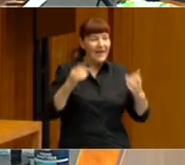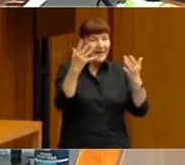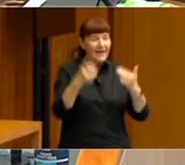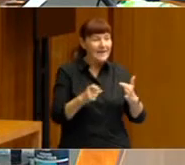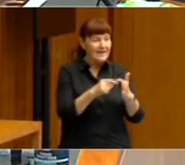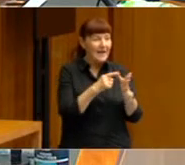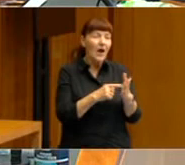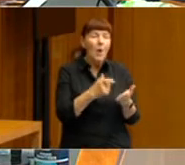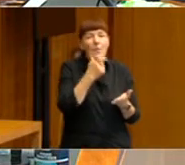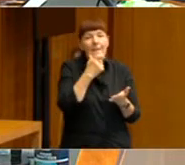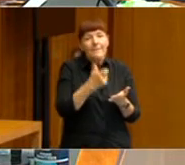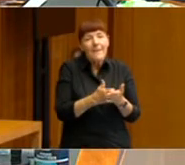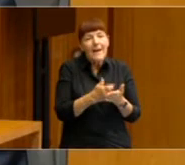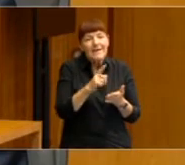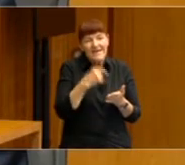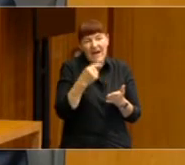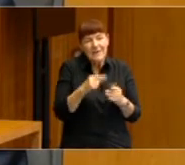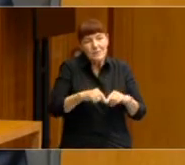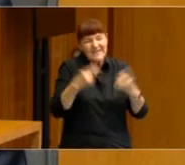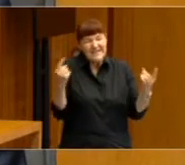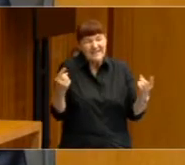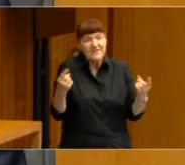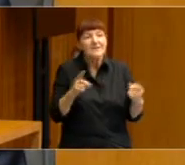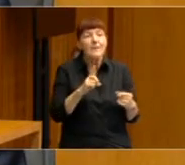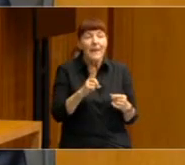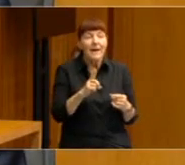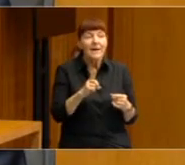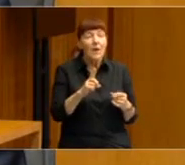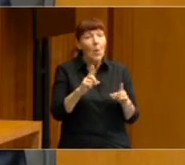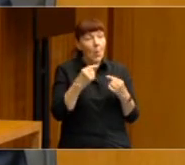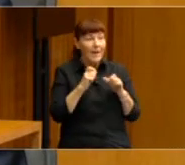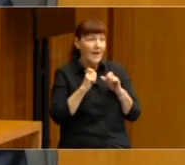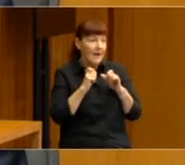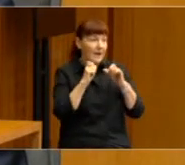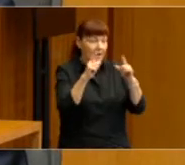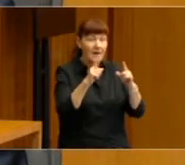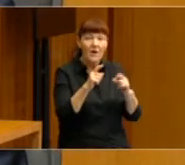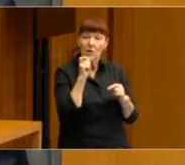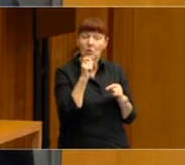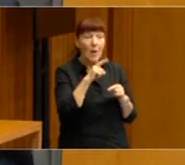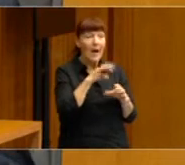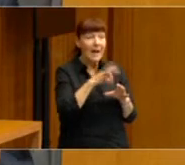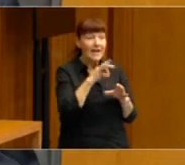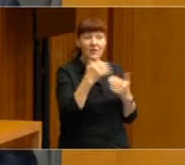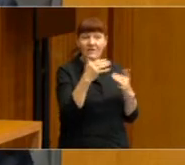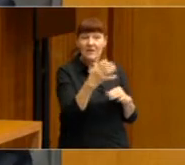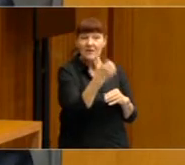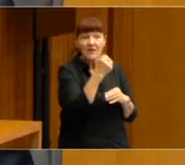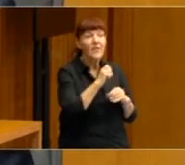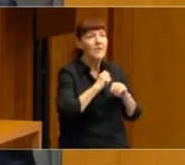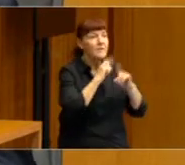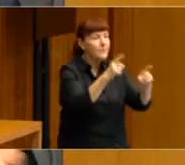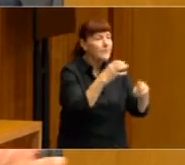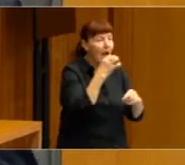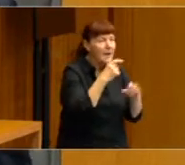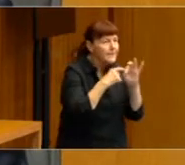was different. The main difference is that we go into the field after the election. So we asked people how they voted